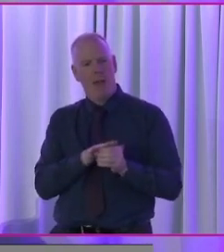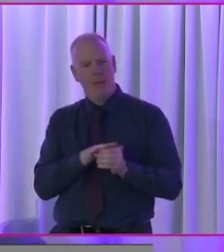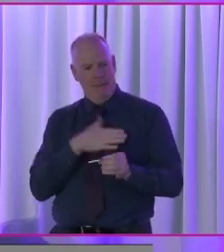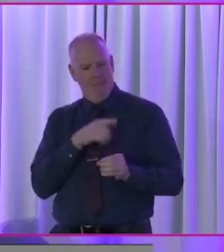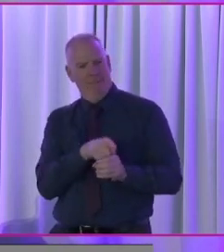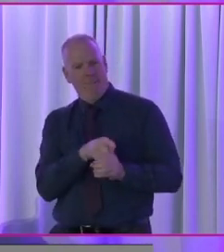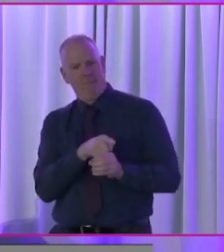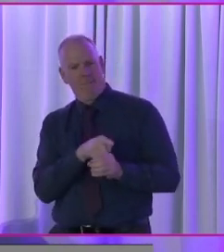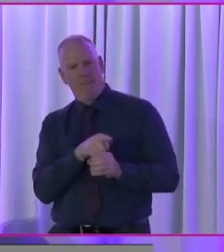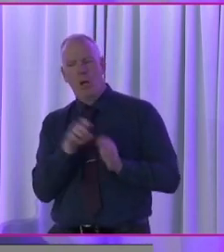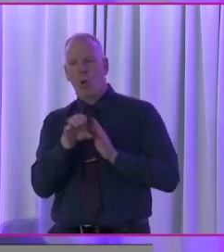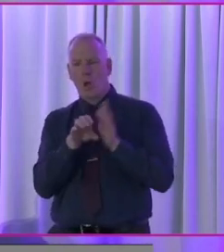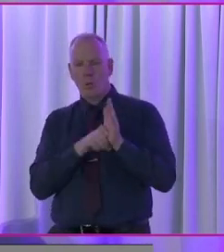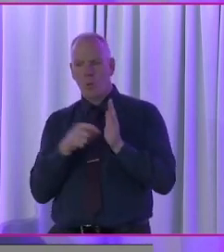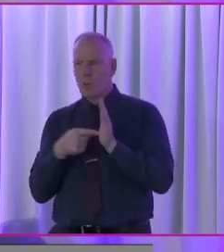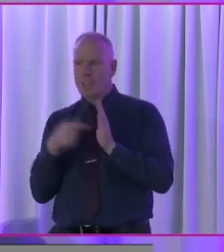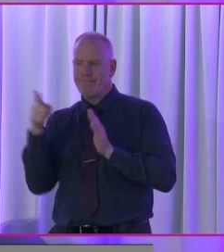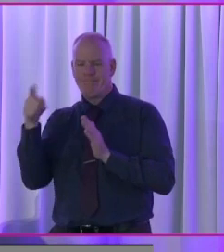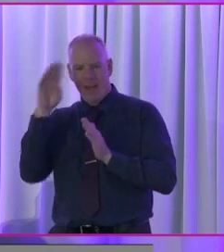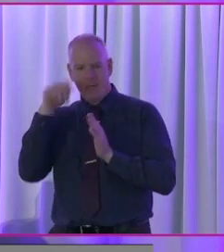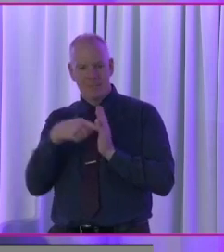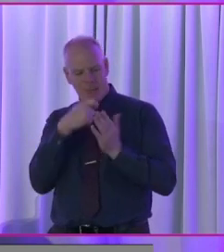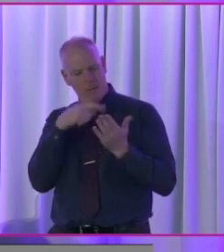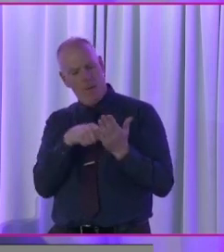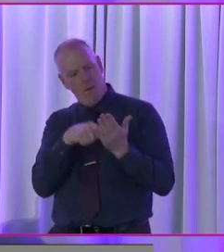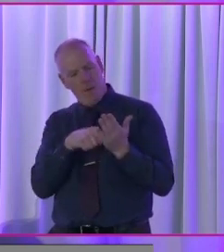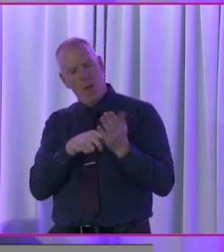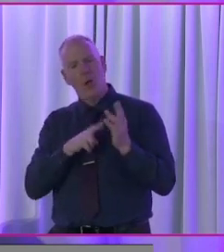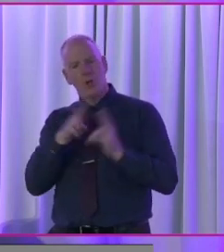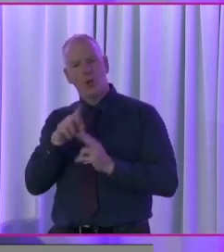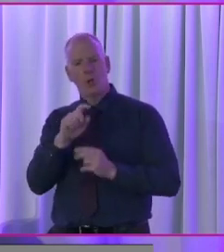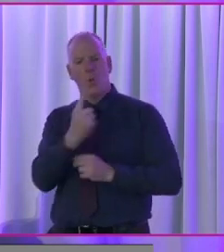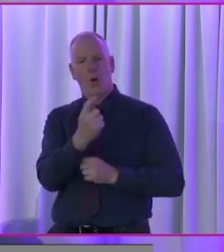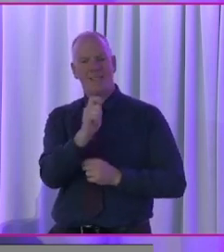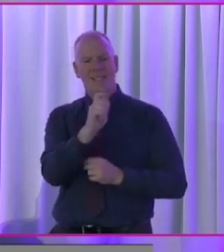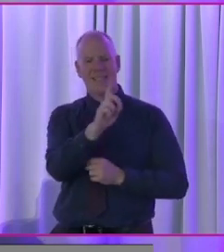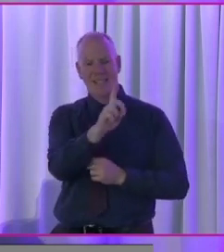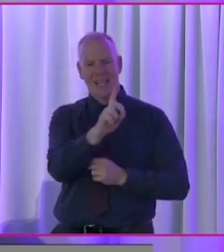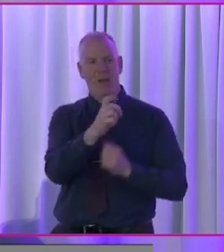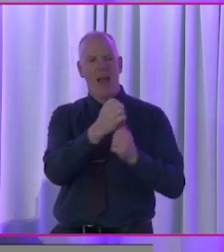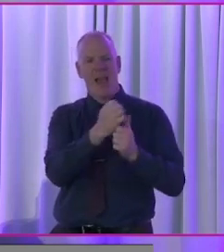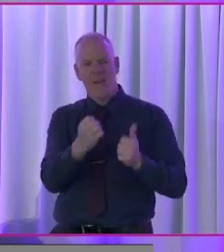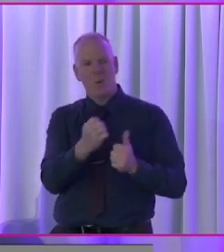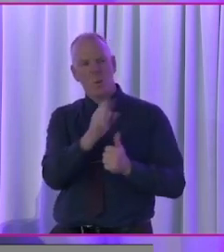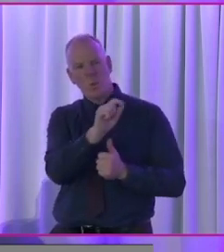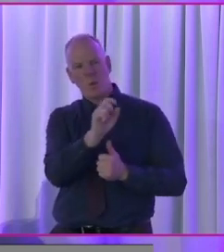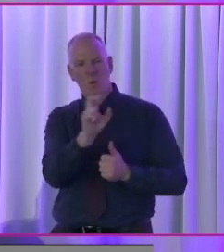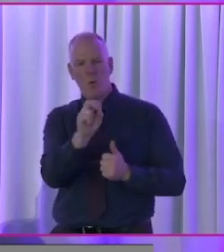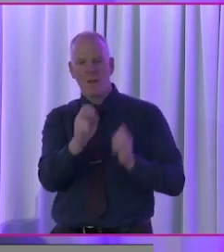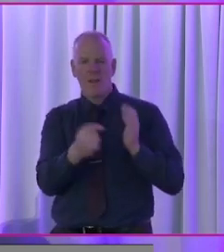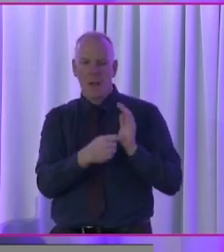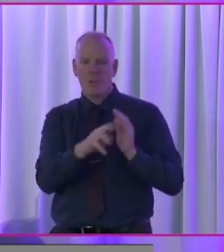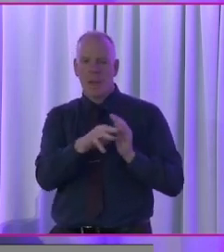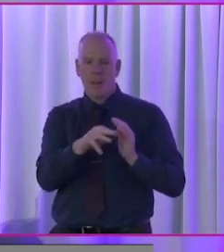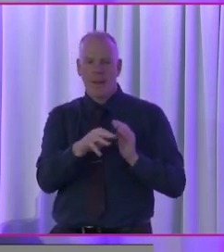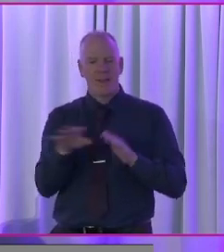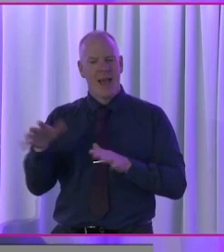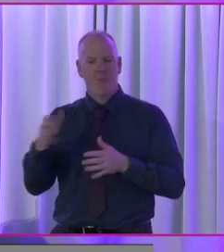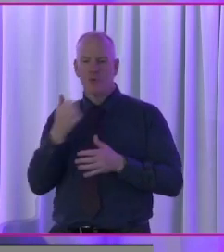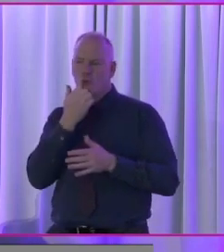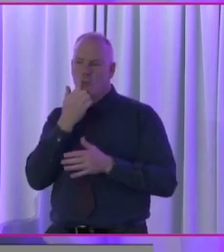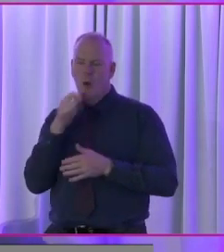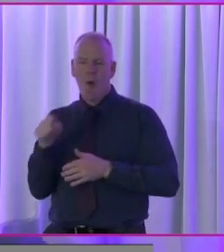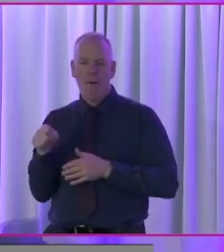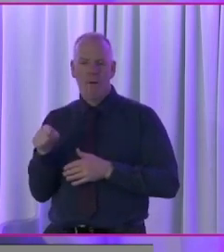it. And the constitution says that we should have, there should be one TD for every 20 to 30,000, and that the average number of, um,